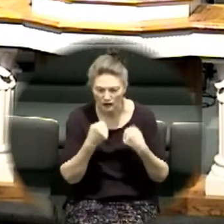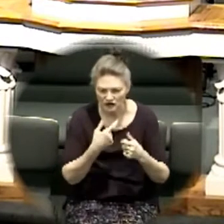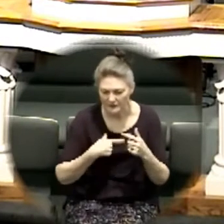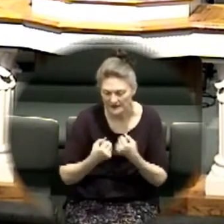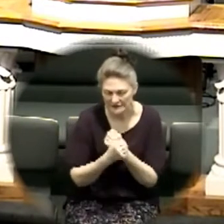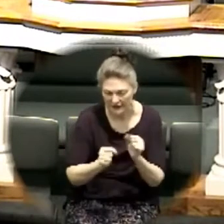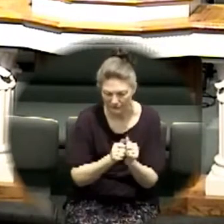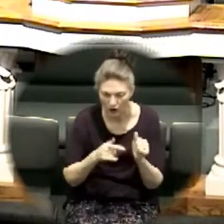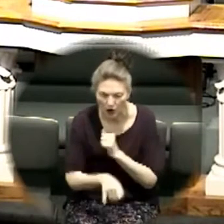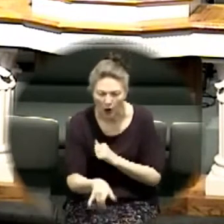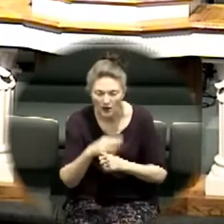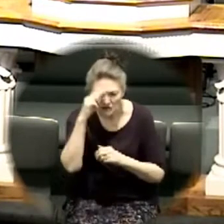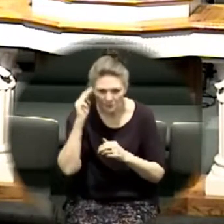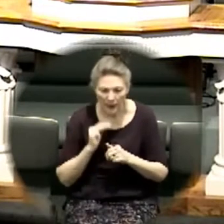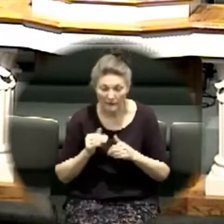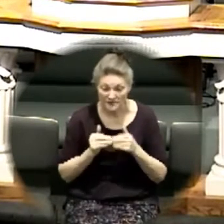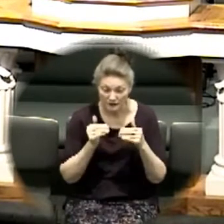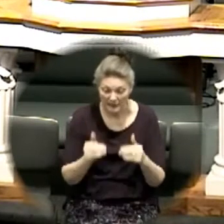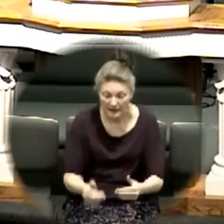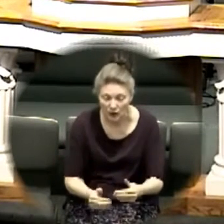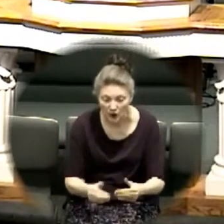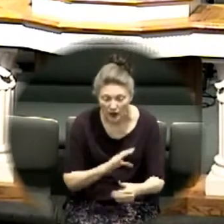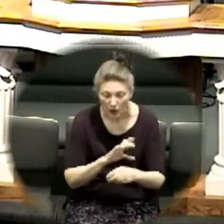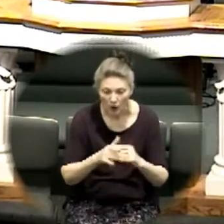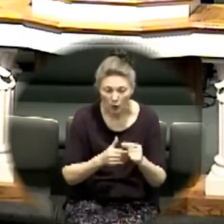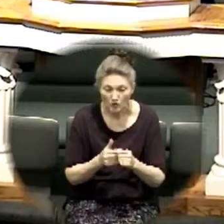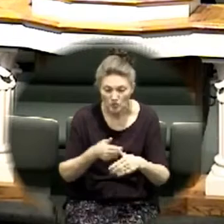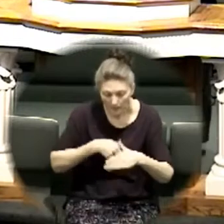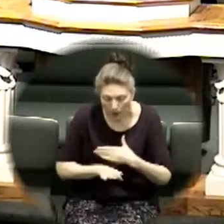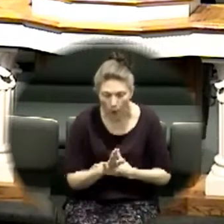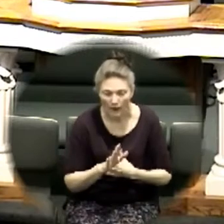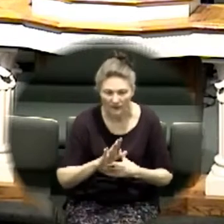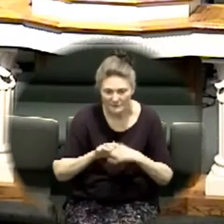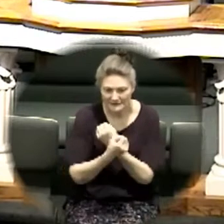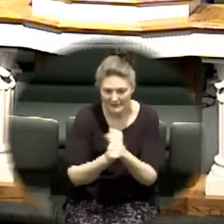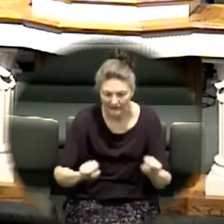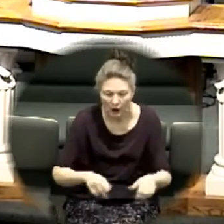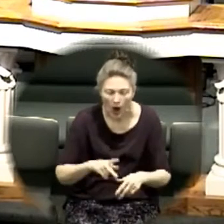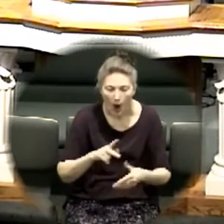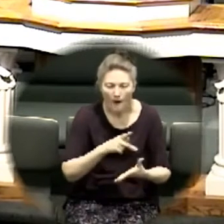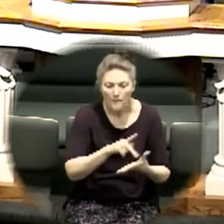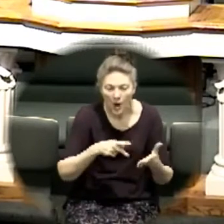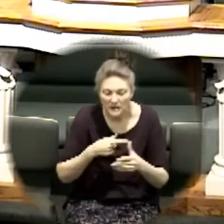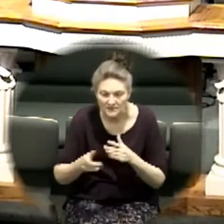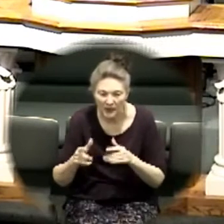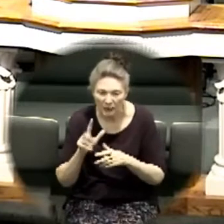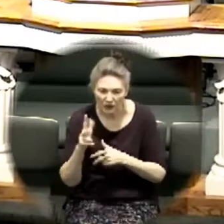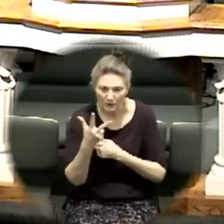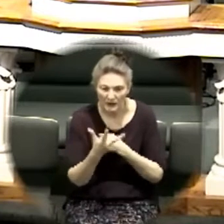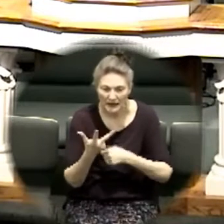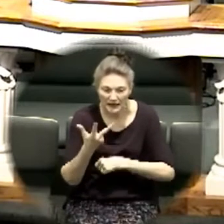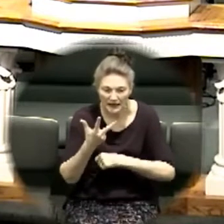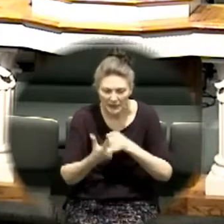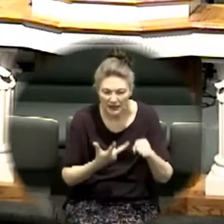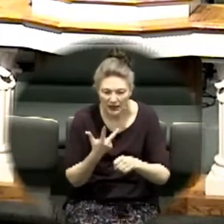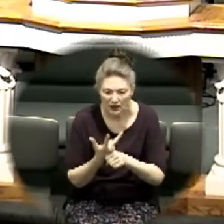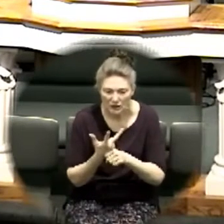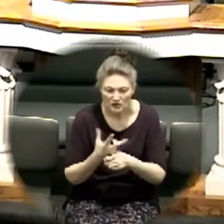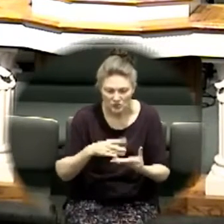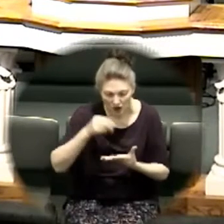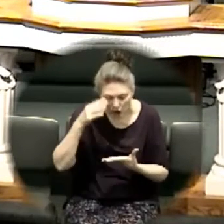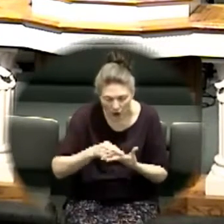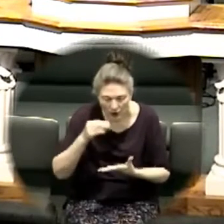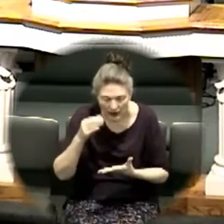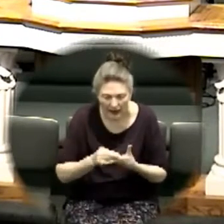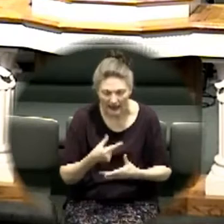mary willingly stepped into her cocoon to birth the savior paul spent three years learning at gamaliel's feet and then more years